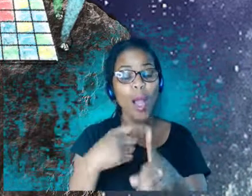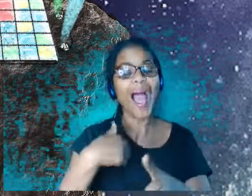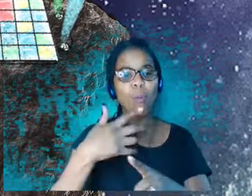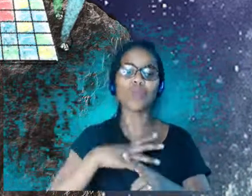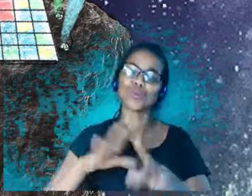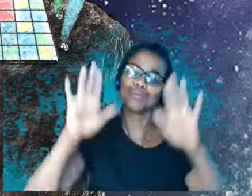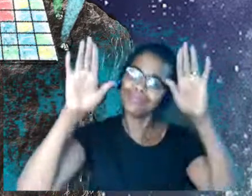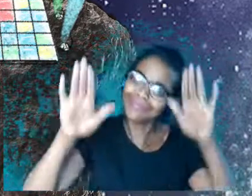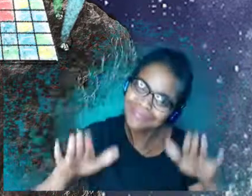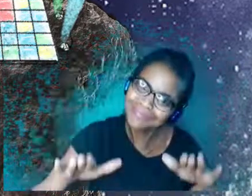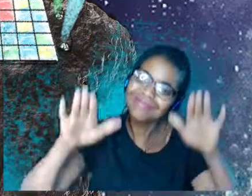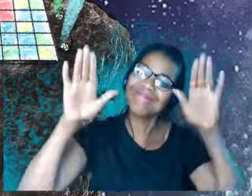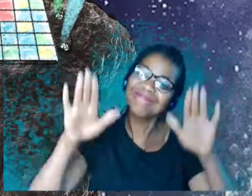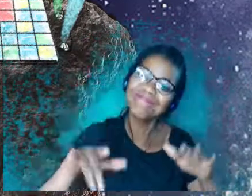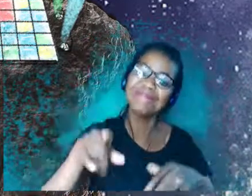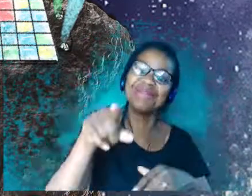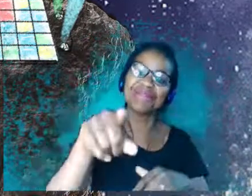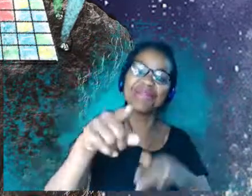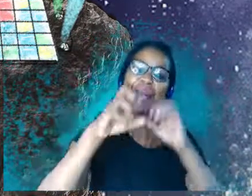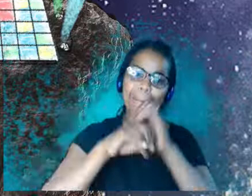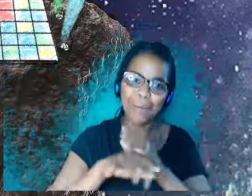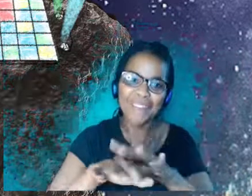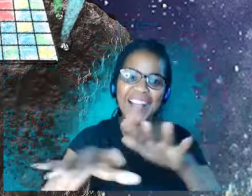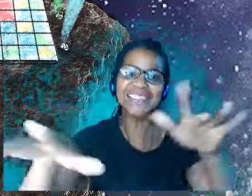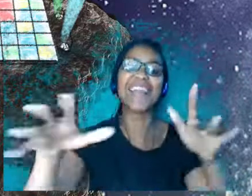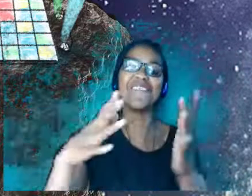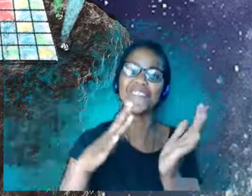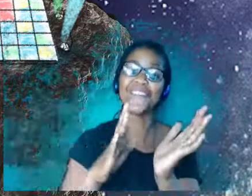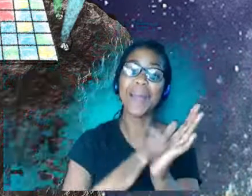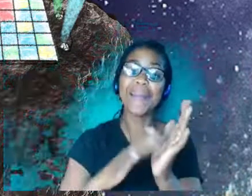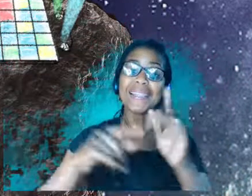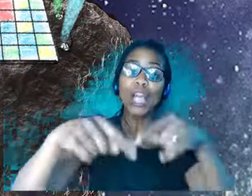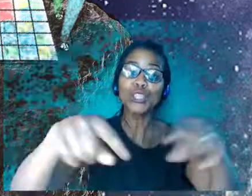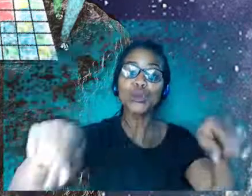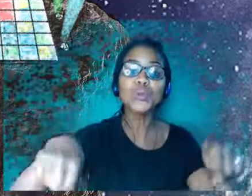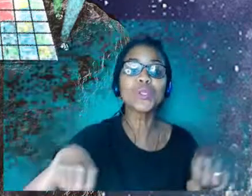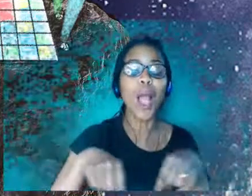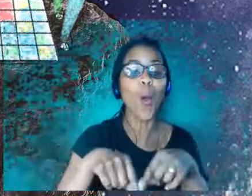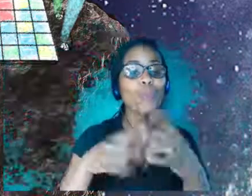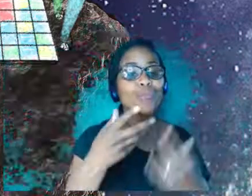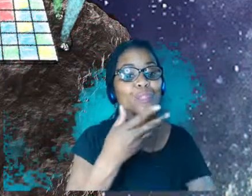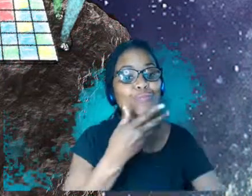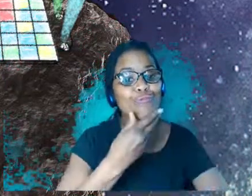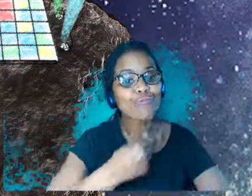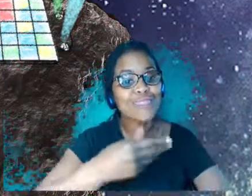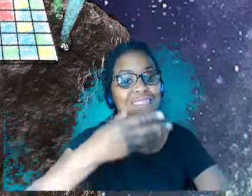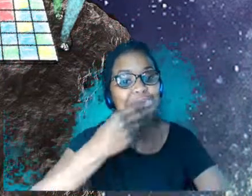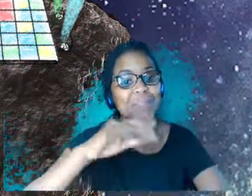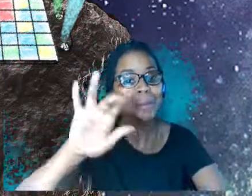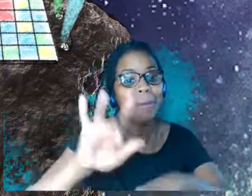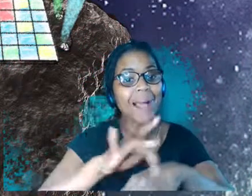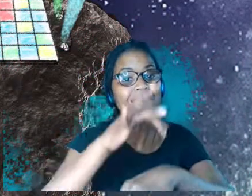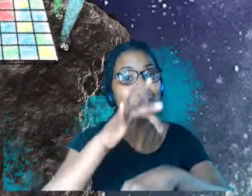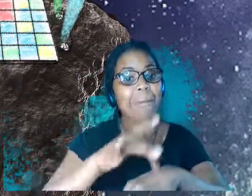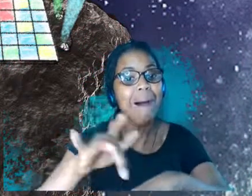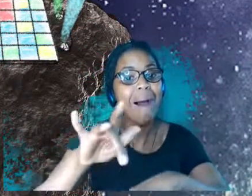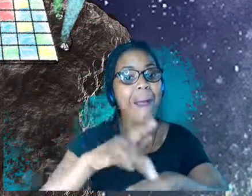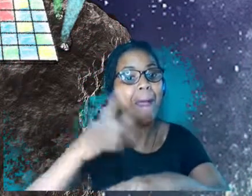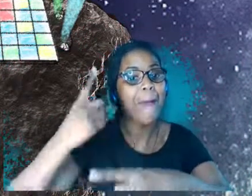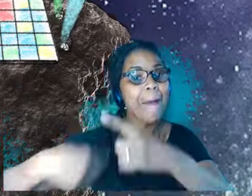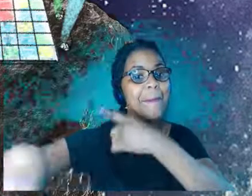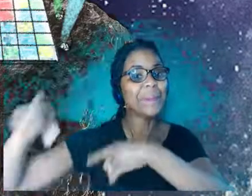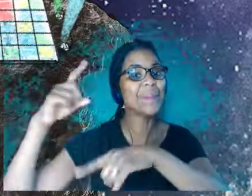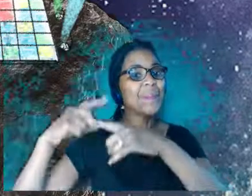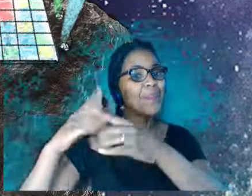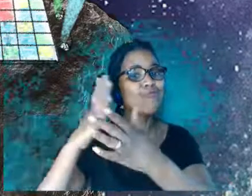Christmas pantomime on zoom. It did actually, you know, that did have an impact